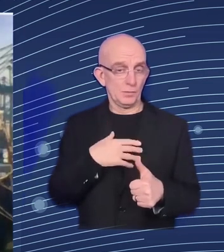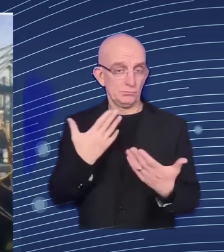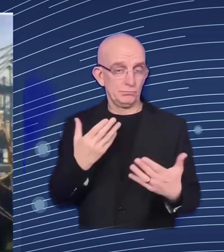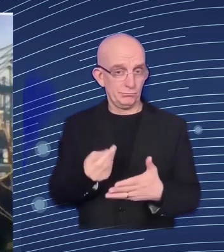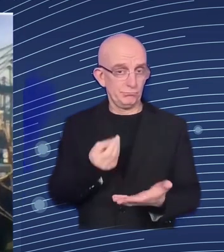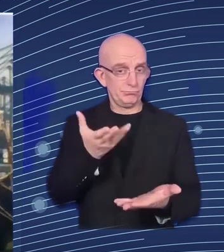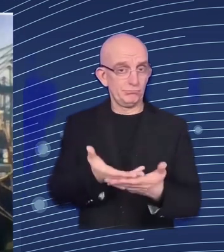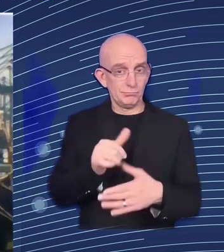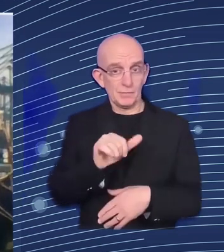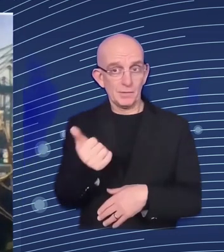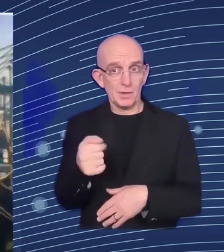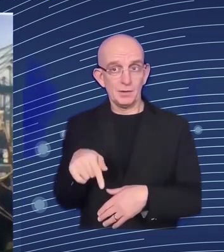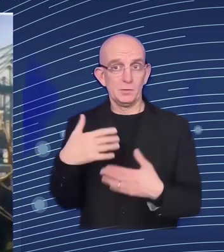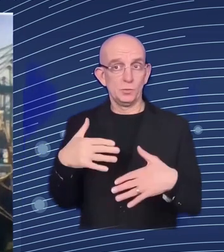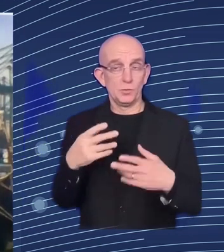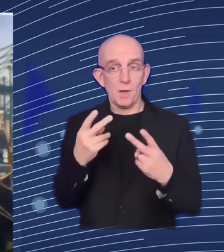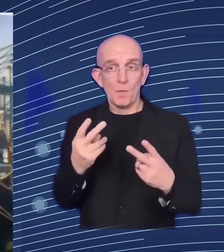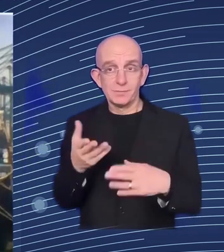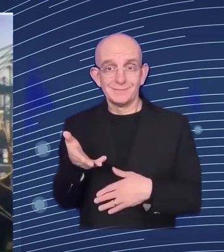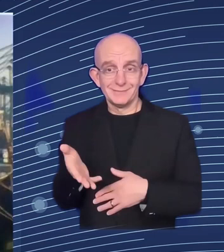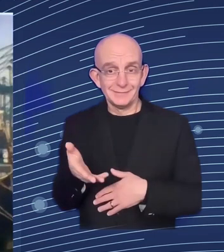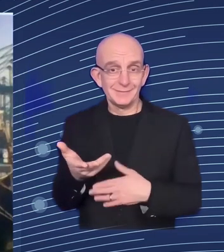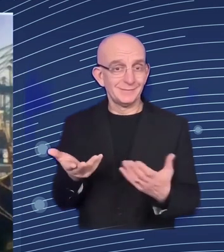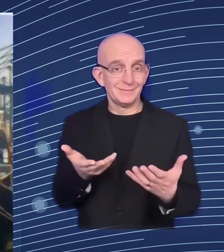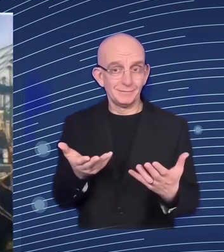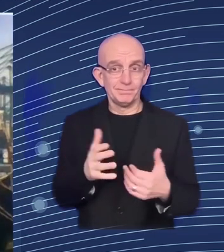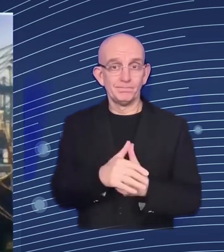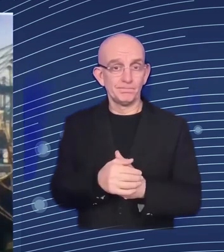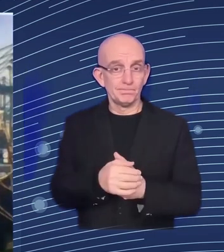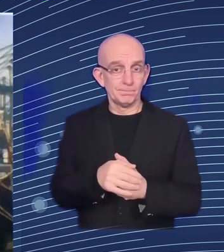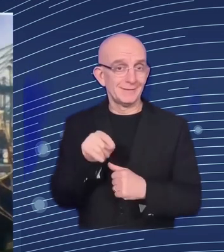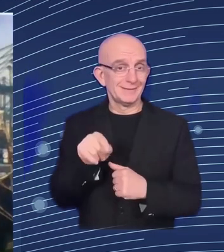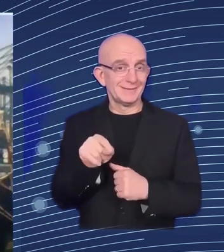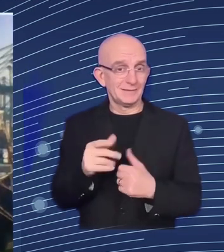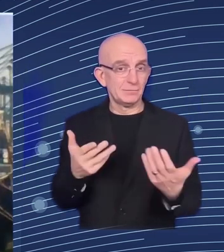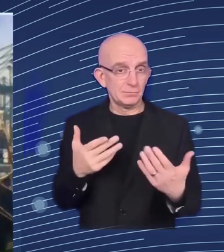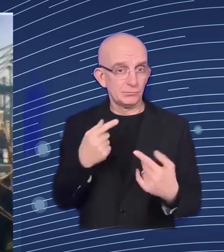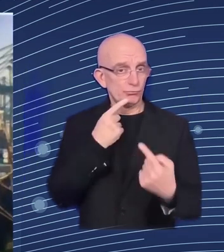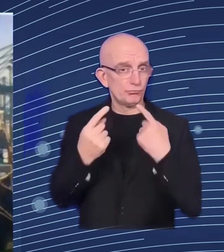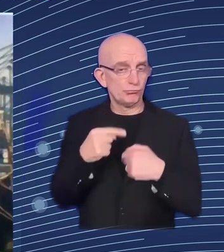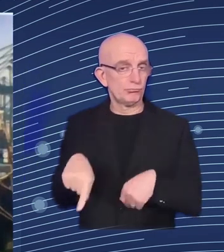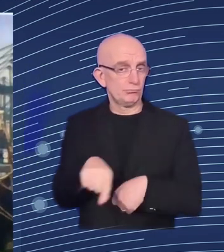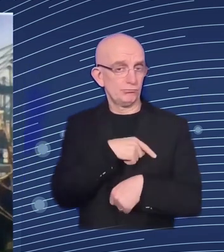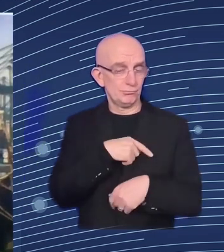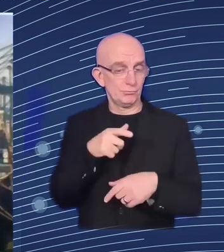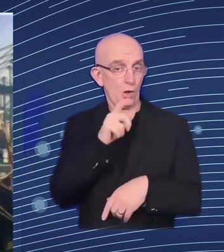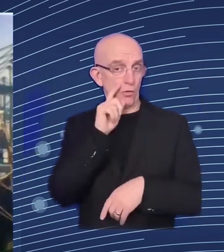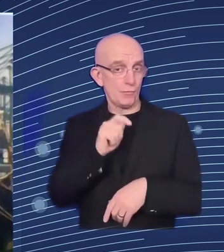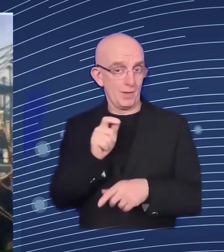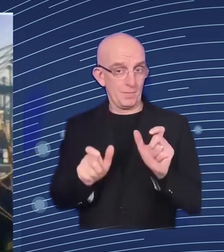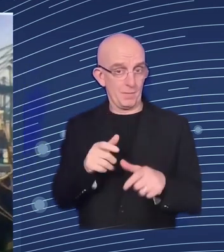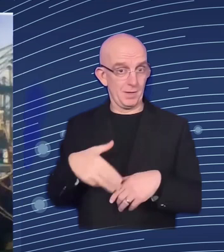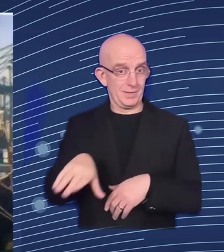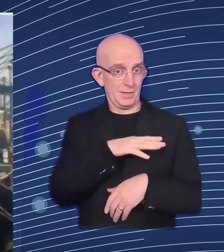ukrainians when it comes to the aggression but also the resilience of the economy has been quite spectacular we came out with an